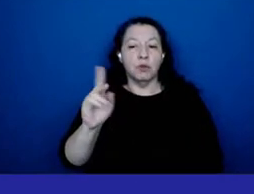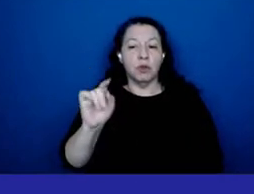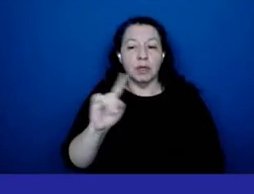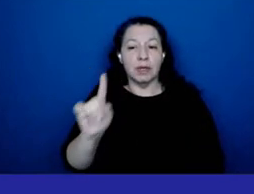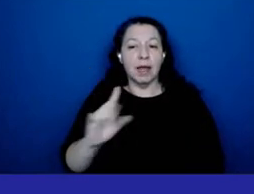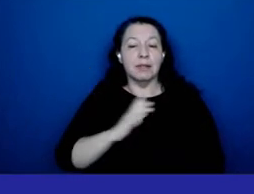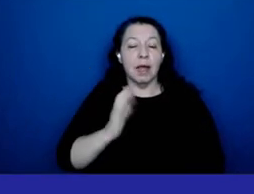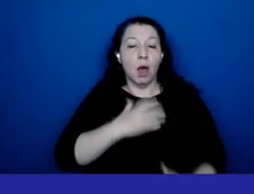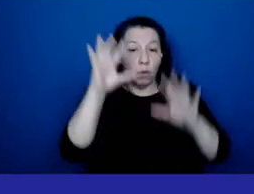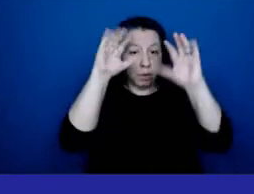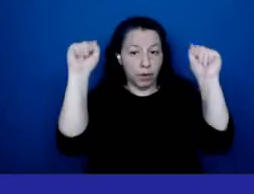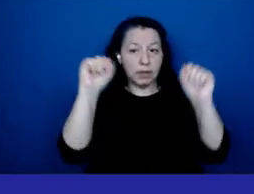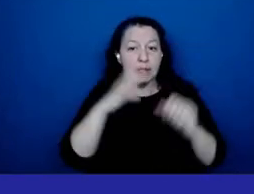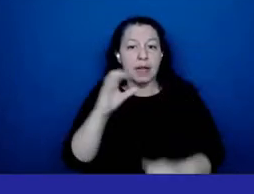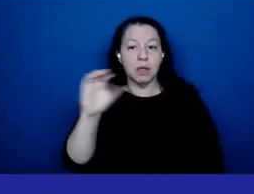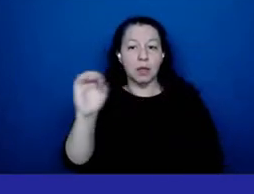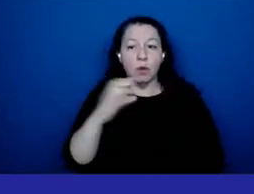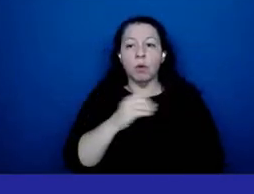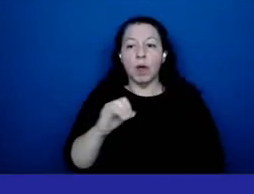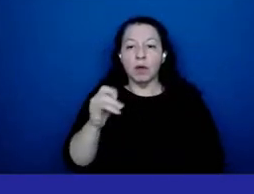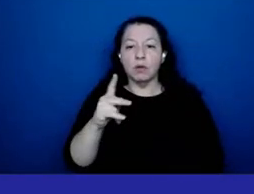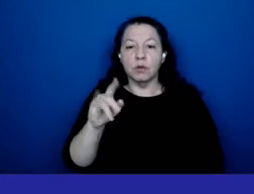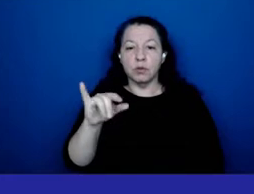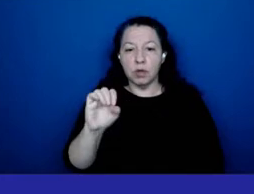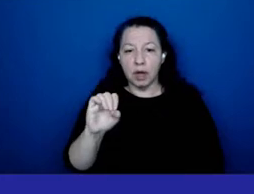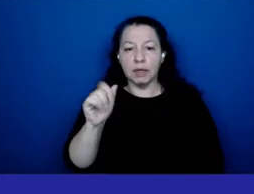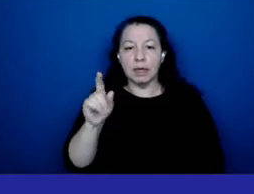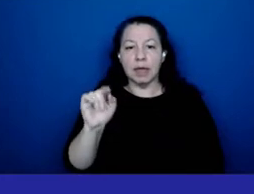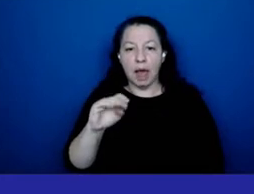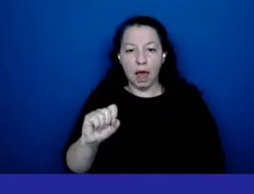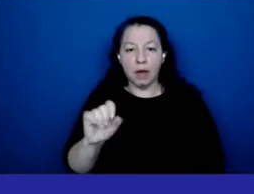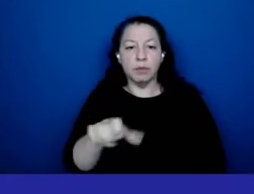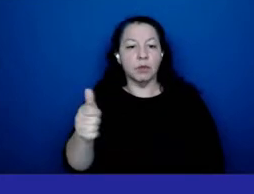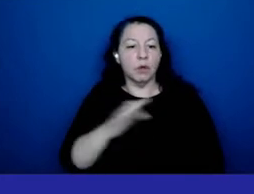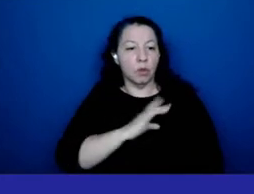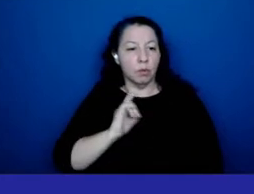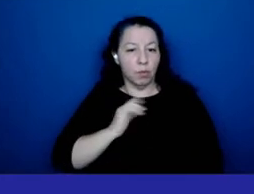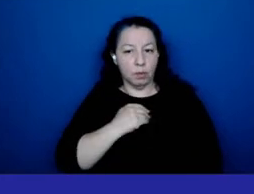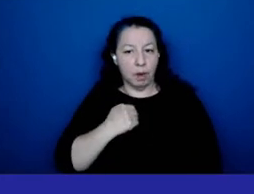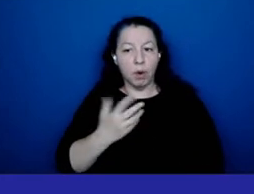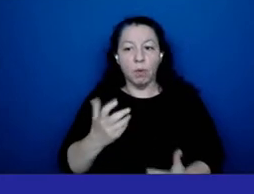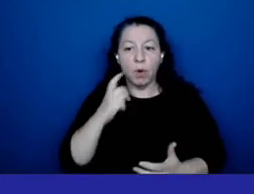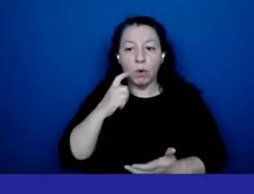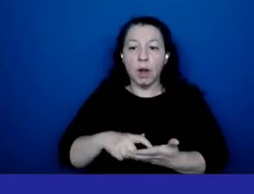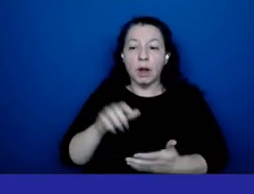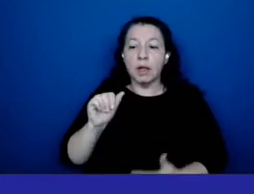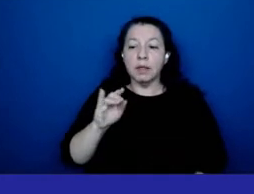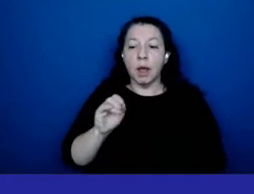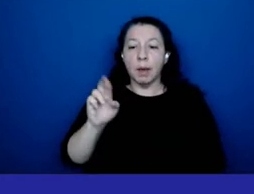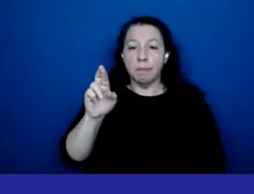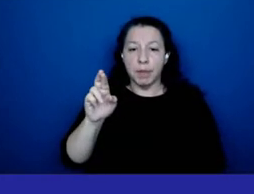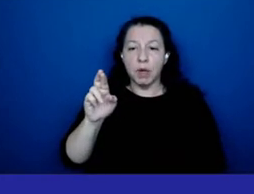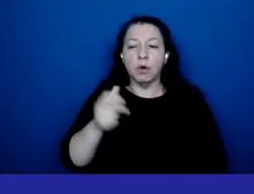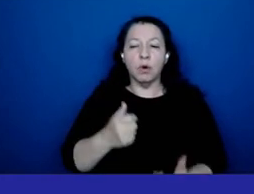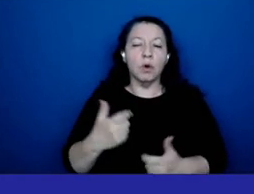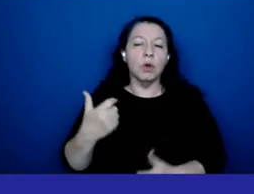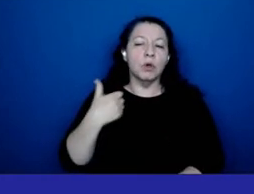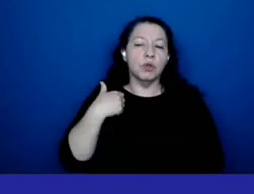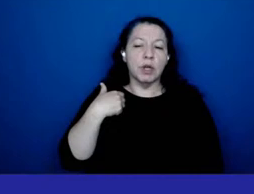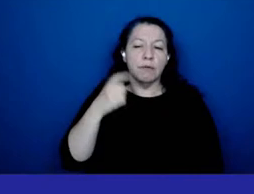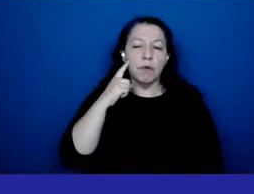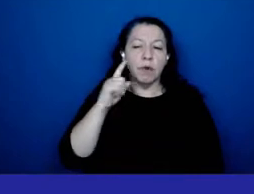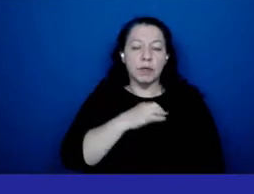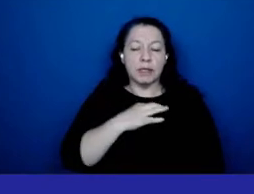our board another board member i would like to recognize amir abadi chief of staff representing the office of new york city